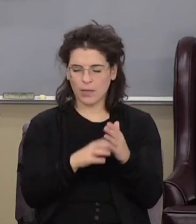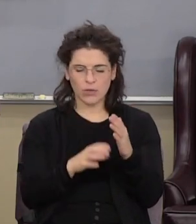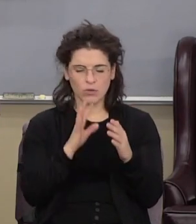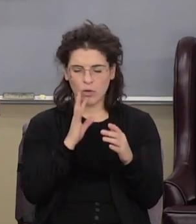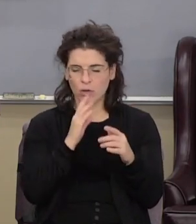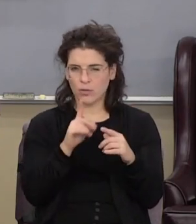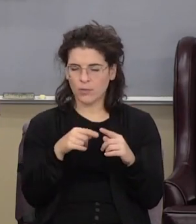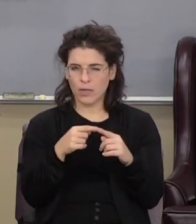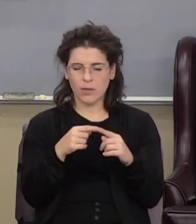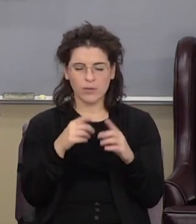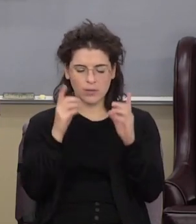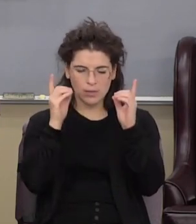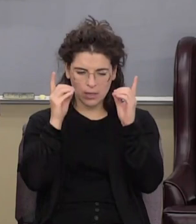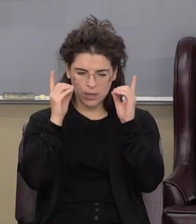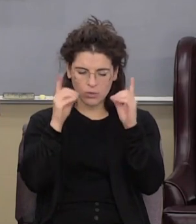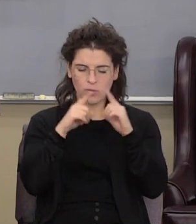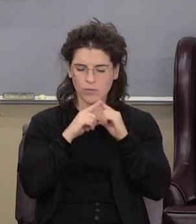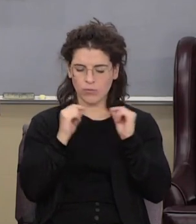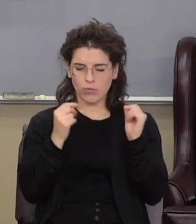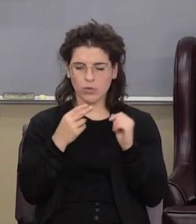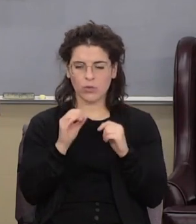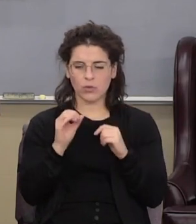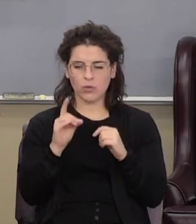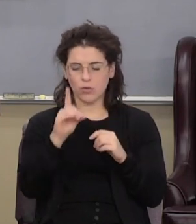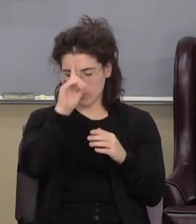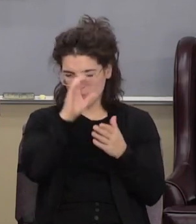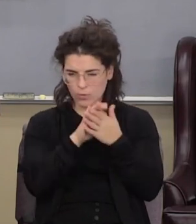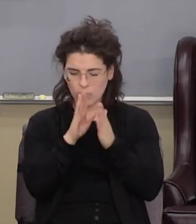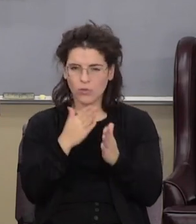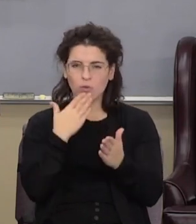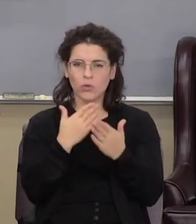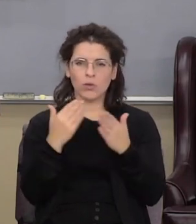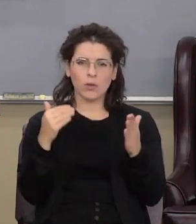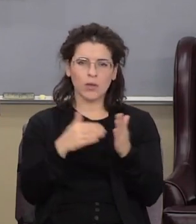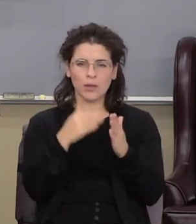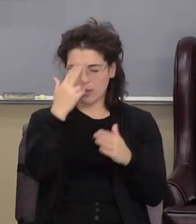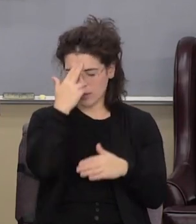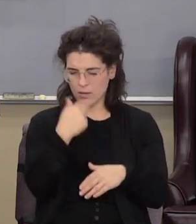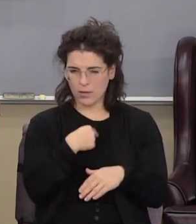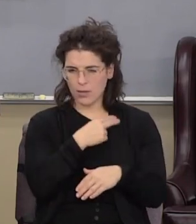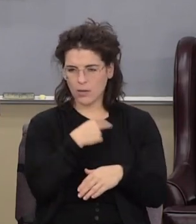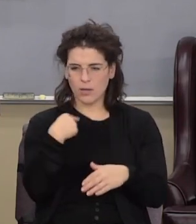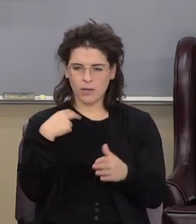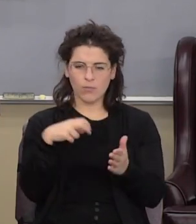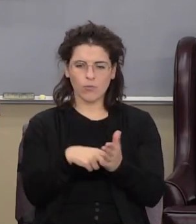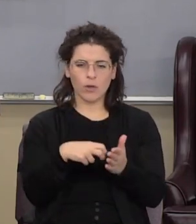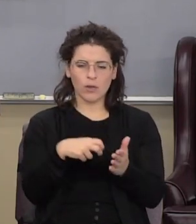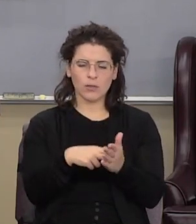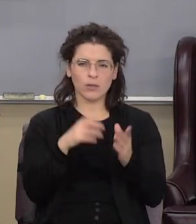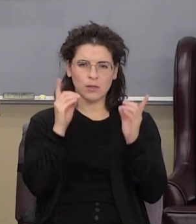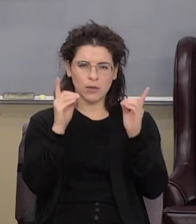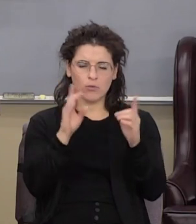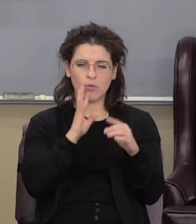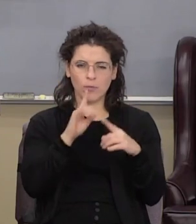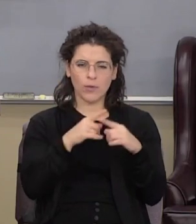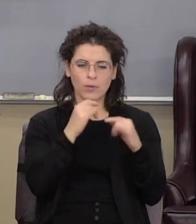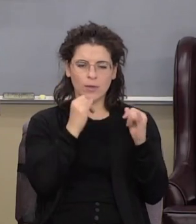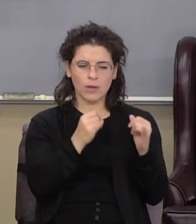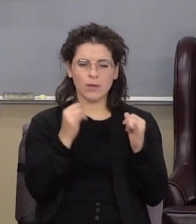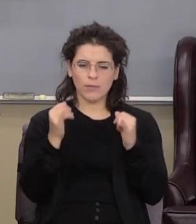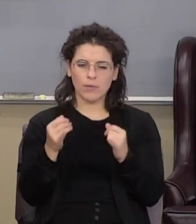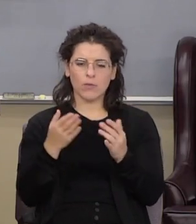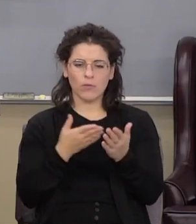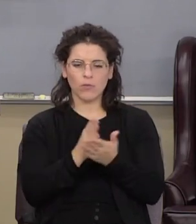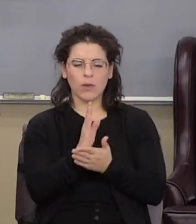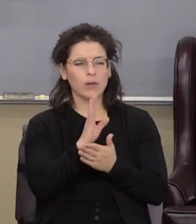and the doctrine of the priesthood of the believer is a good anti-Catholic protestant doctrine talking about the individual right to talk to